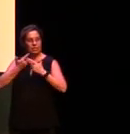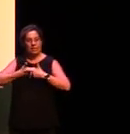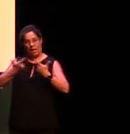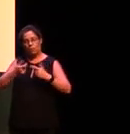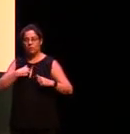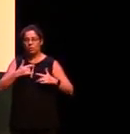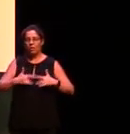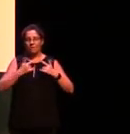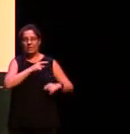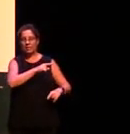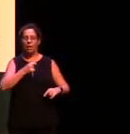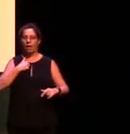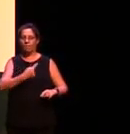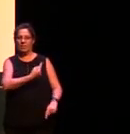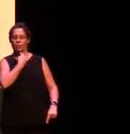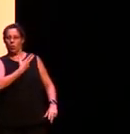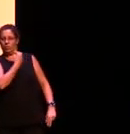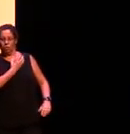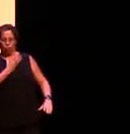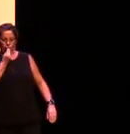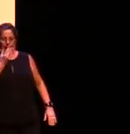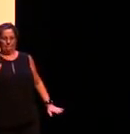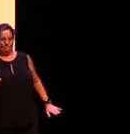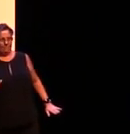I think I'm being told we need to stop hello